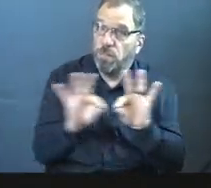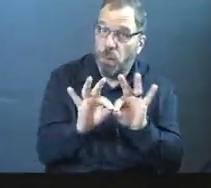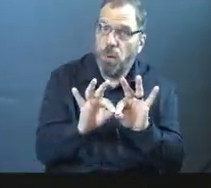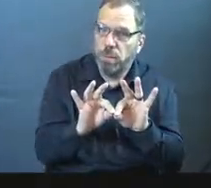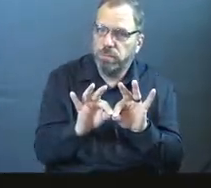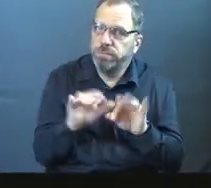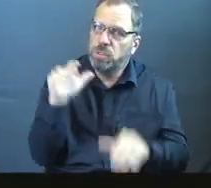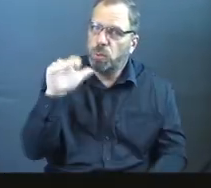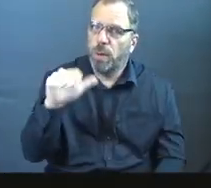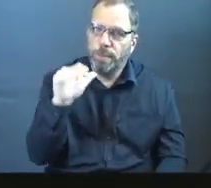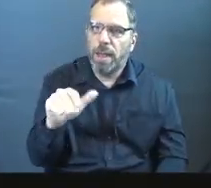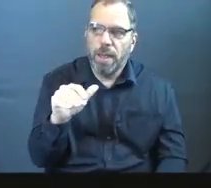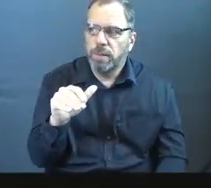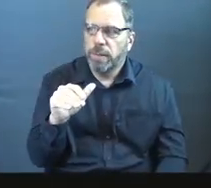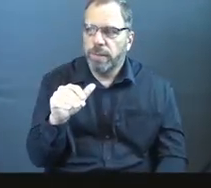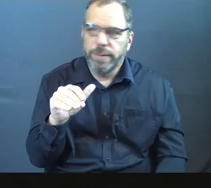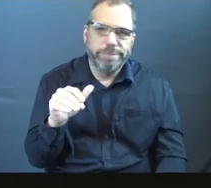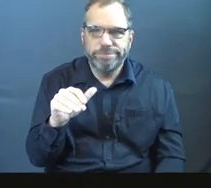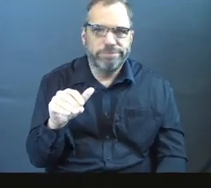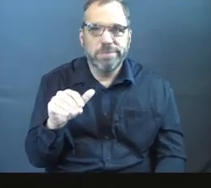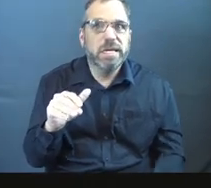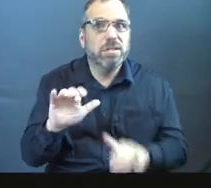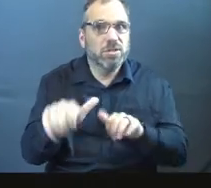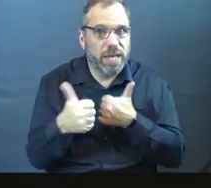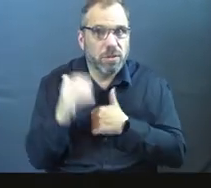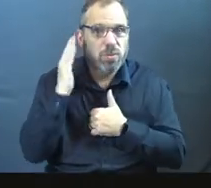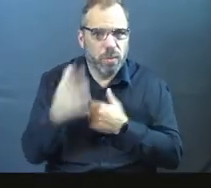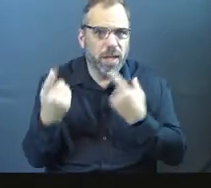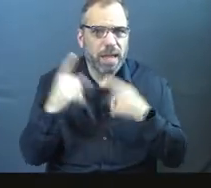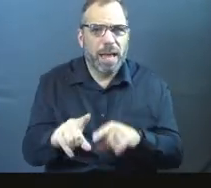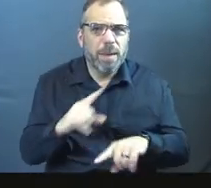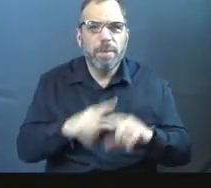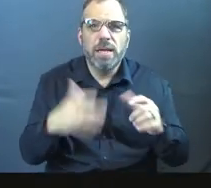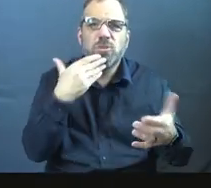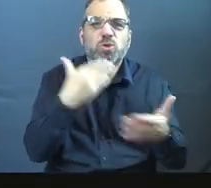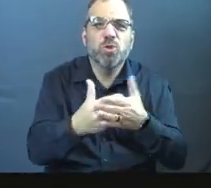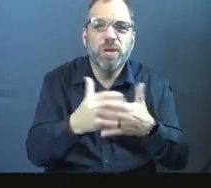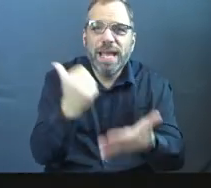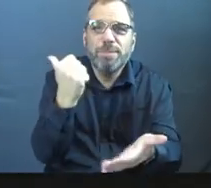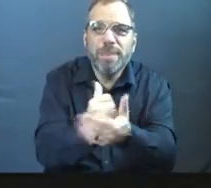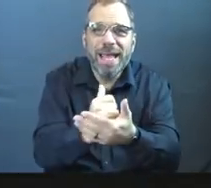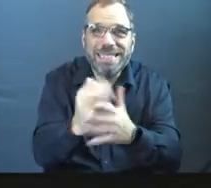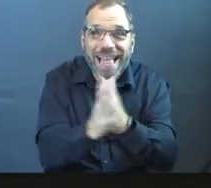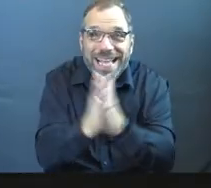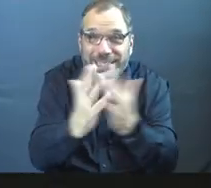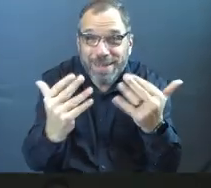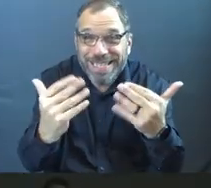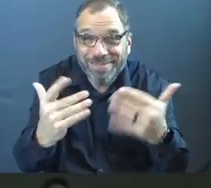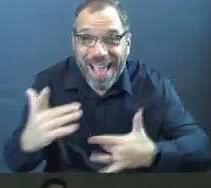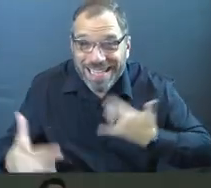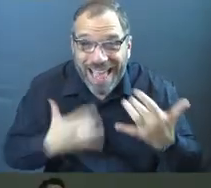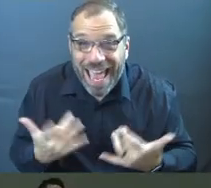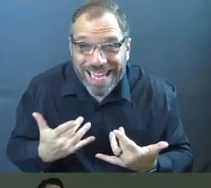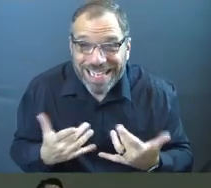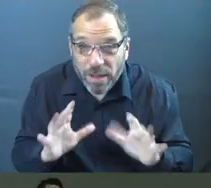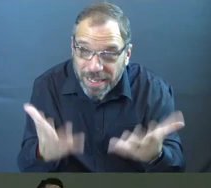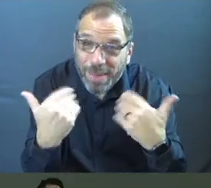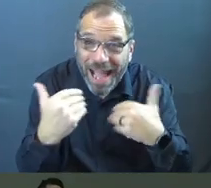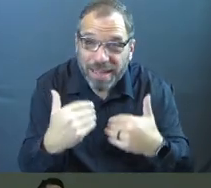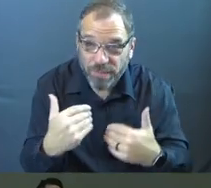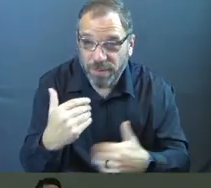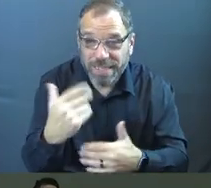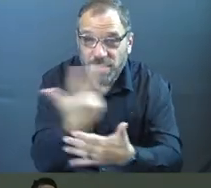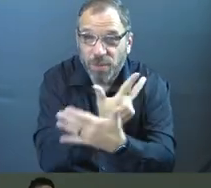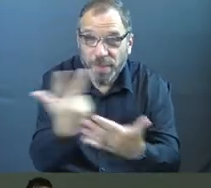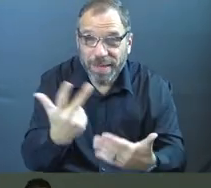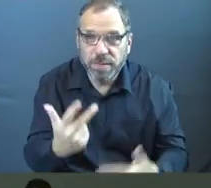It's important to be reminded of how to get through this because challenge will come. But this is good. Amen? Can we get excited about this? God's got good things in store for these next